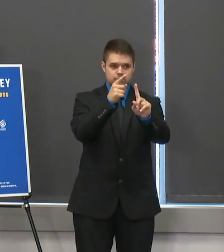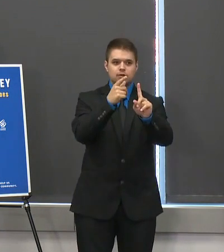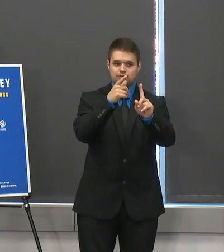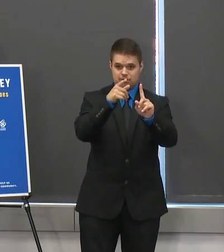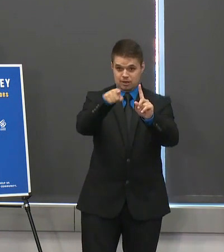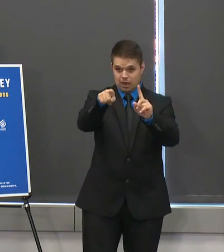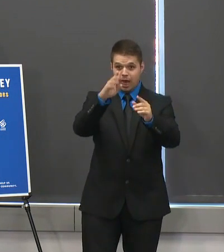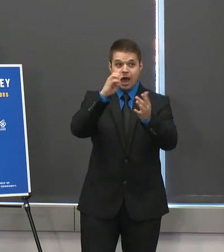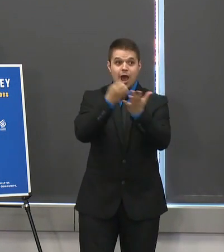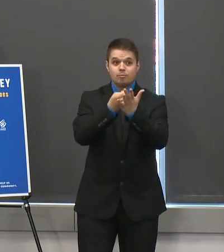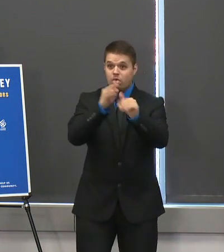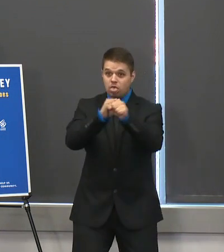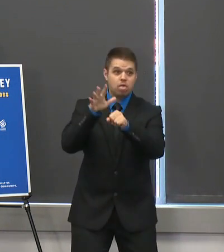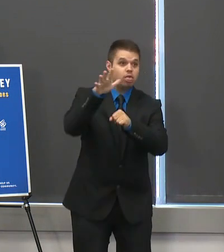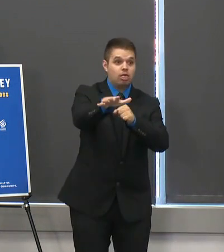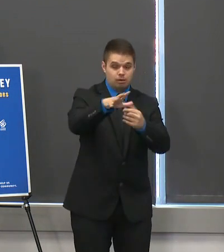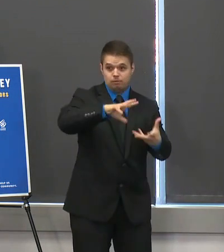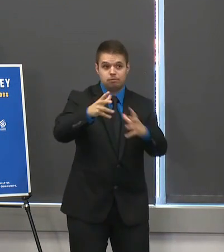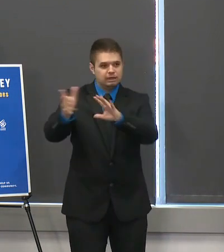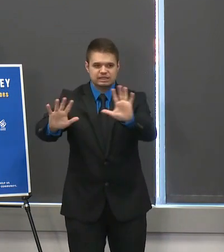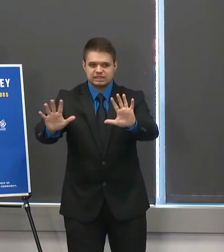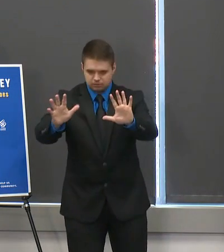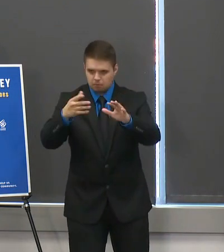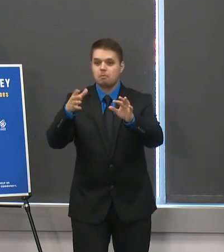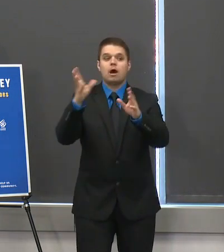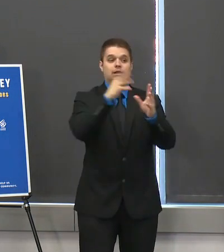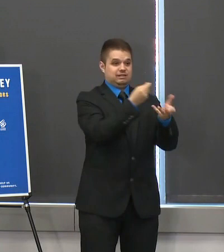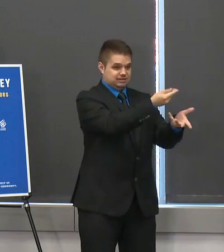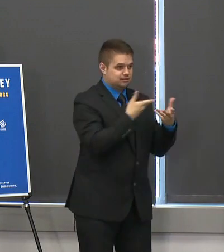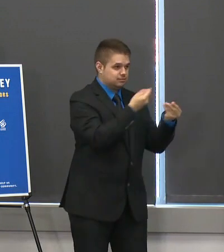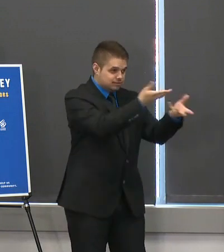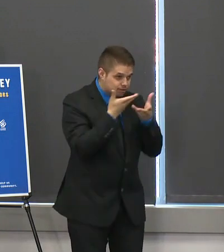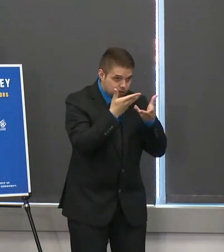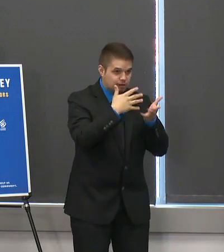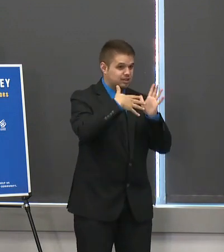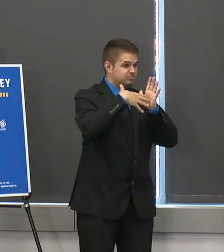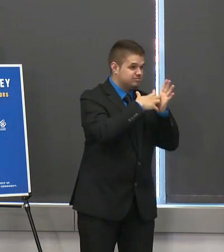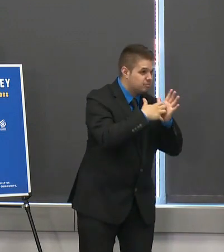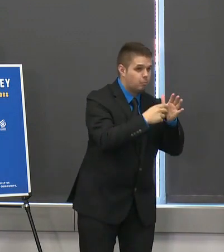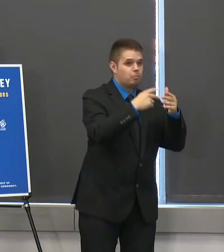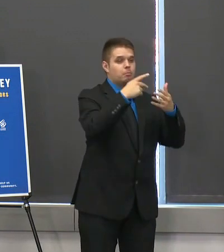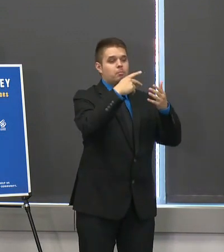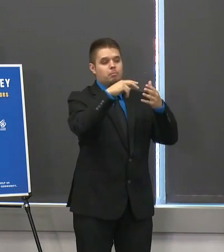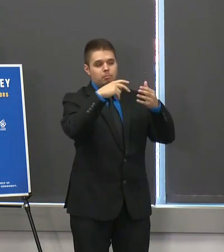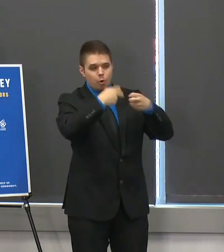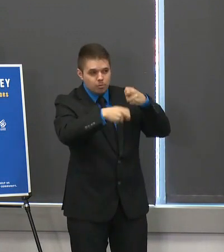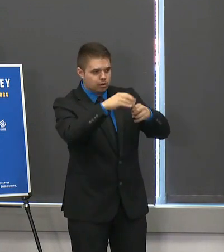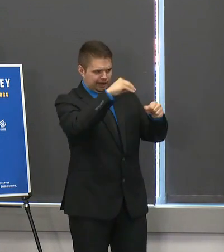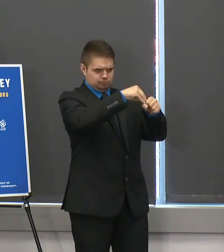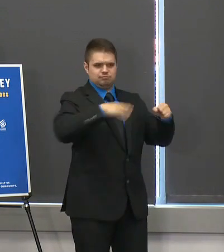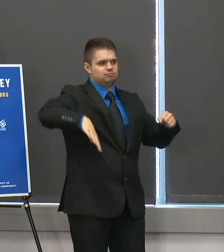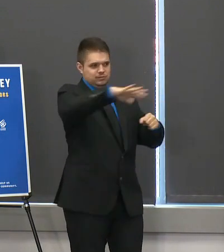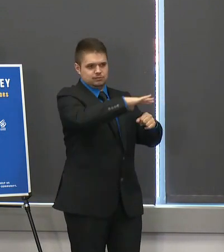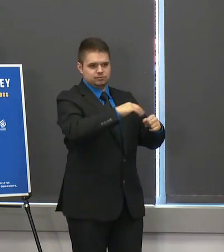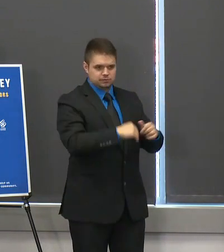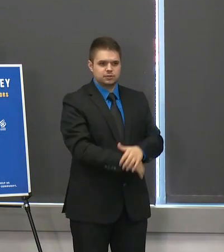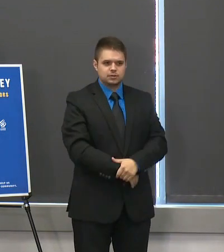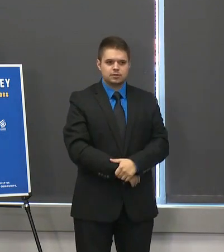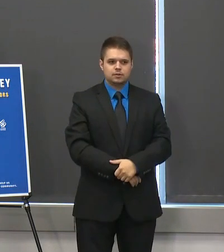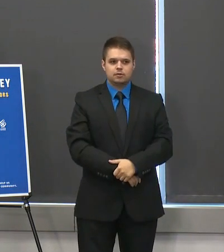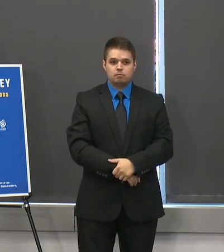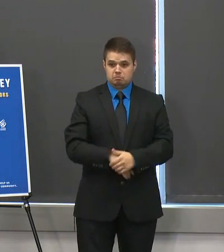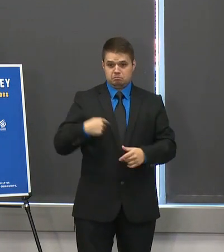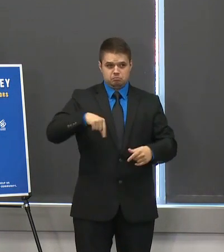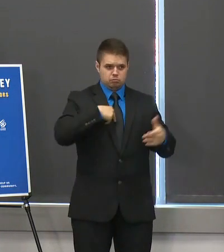information about covet 19 in vulnerable populations and communities so as you heard the study has two main components the